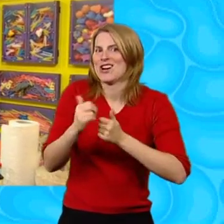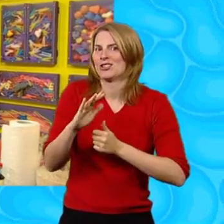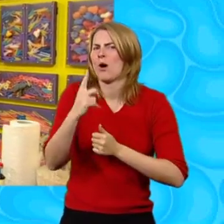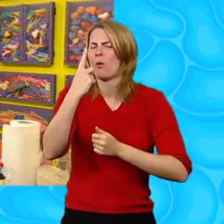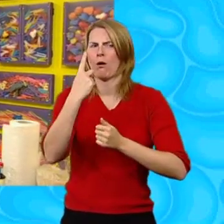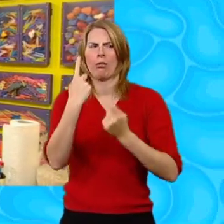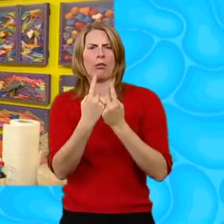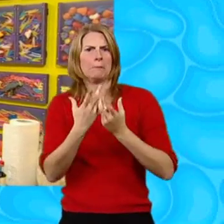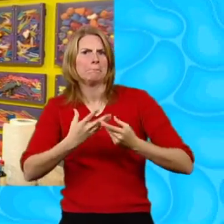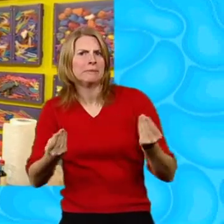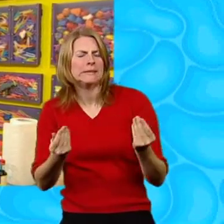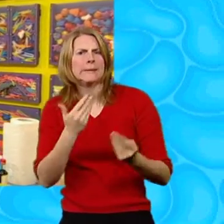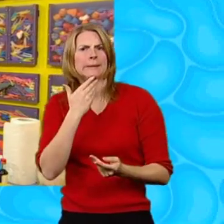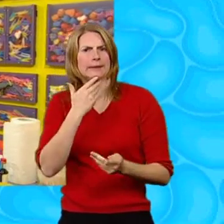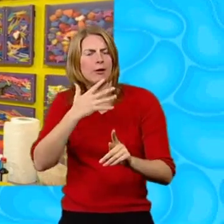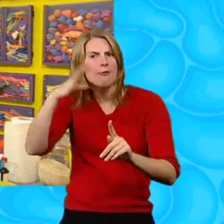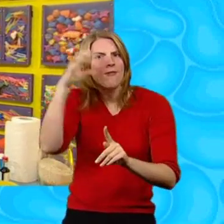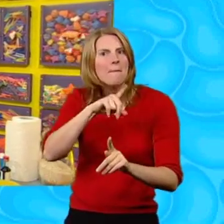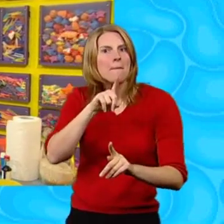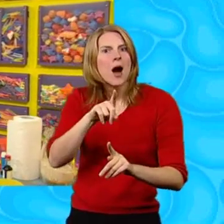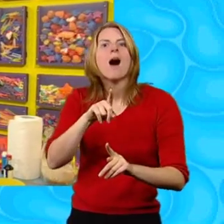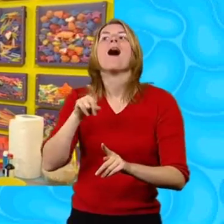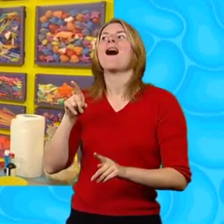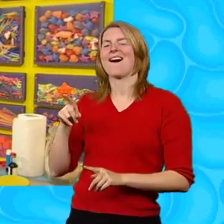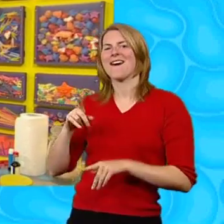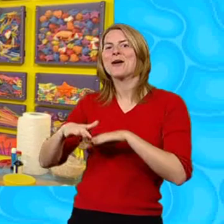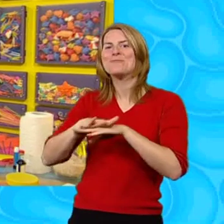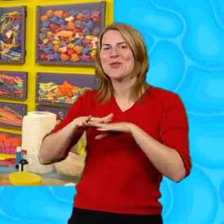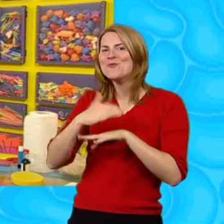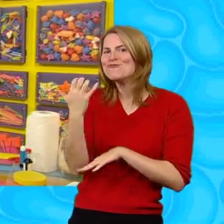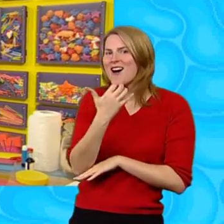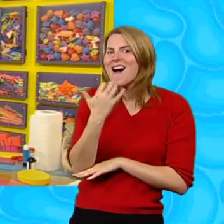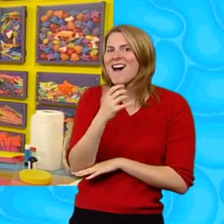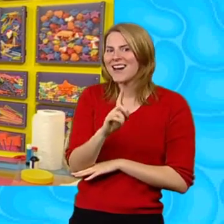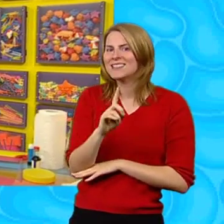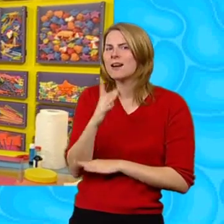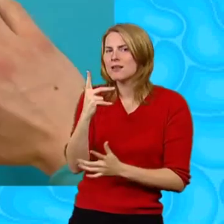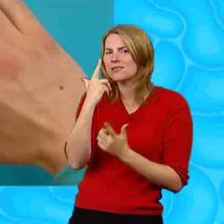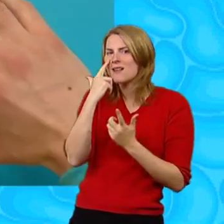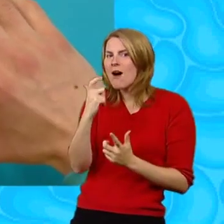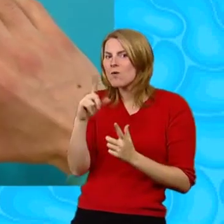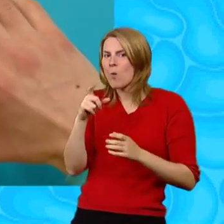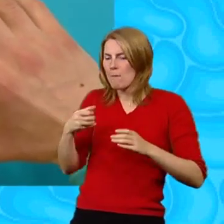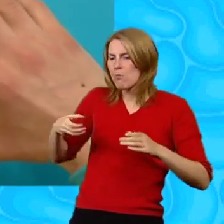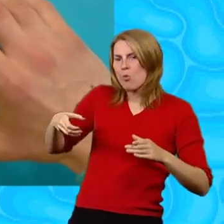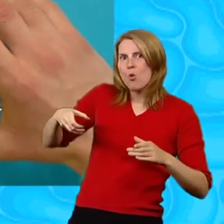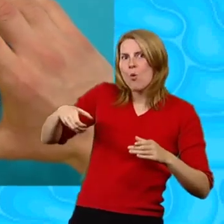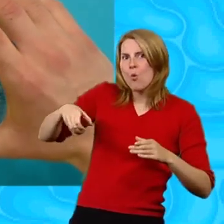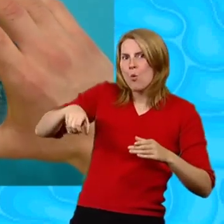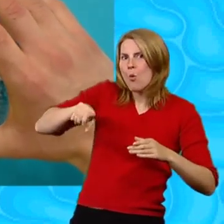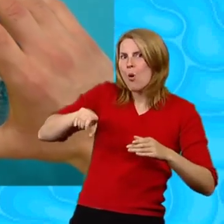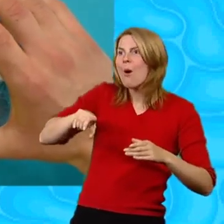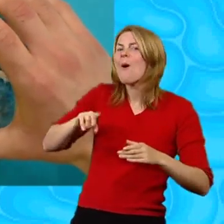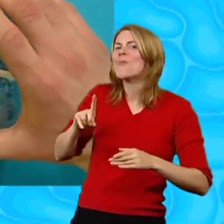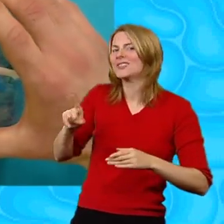missing Remember this The blue rice We need to carefully Pour this inside Because this